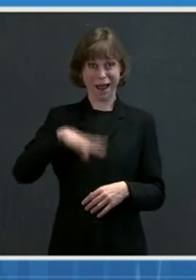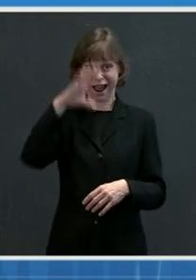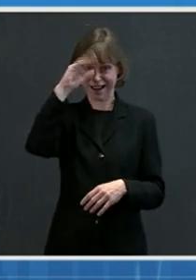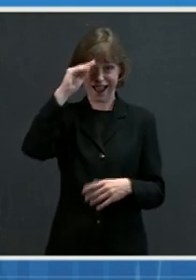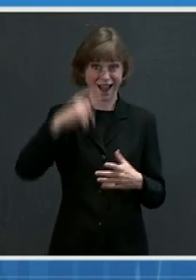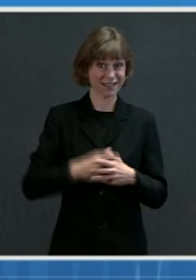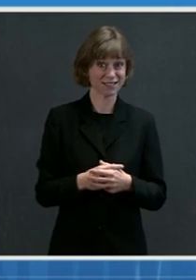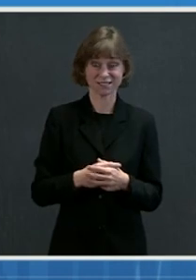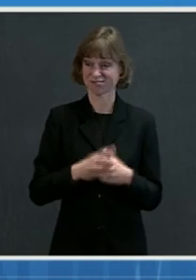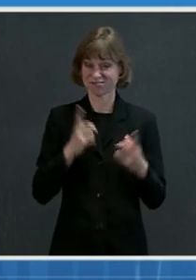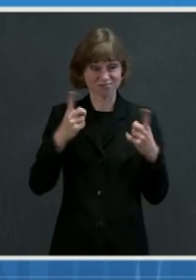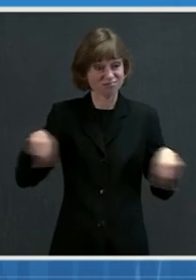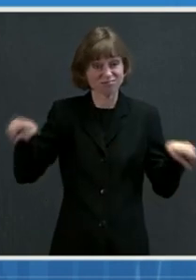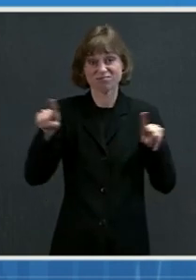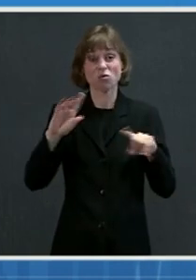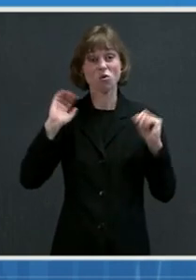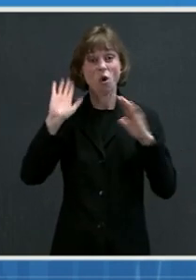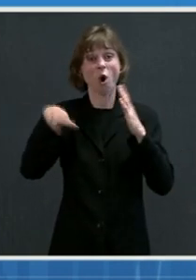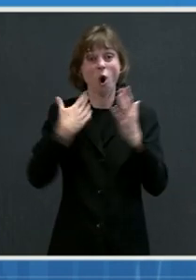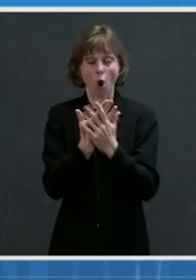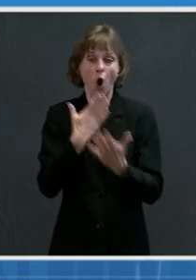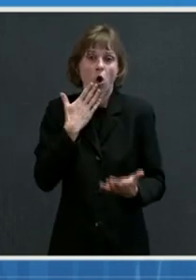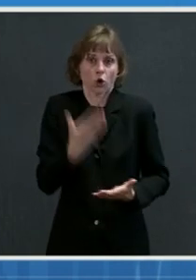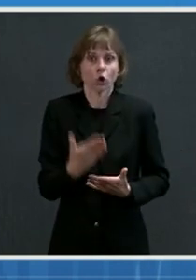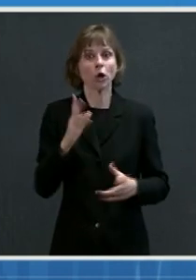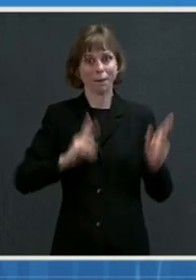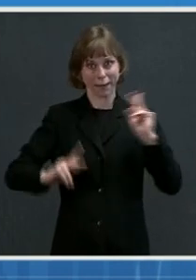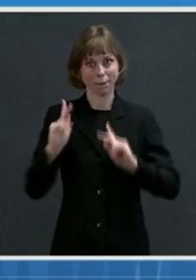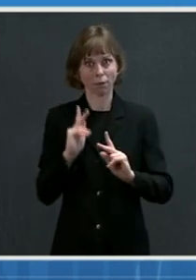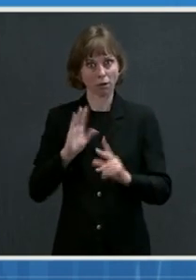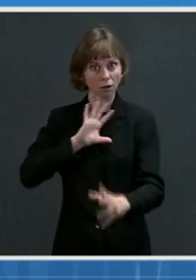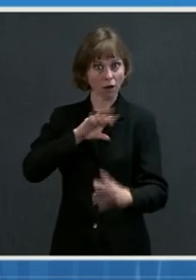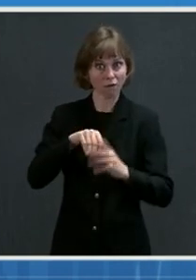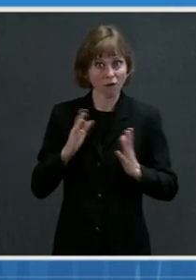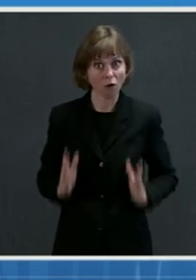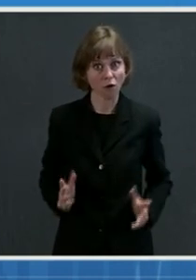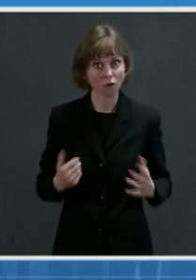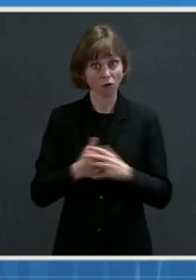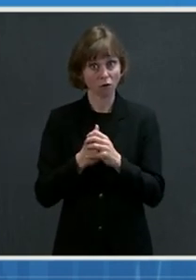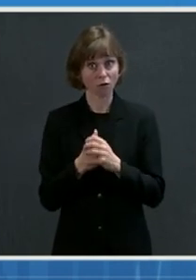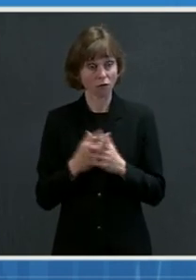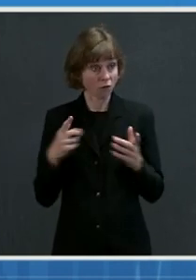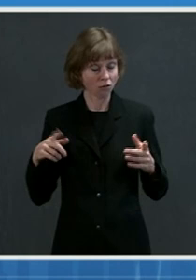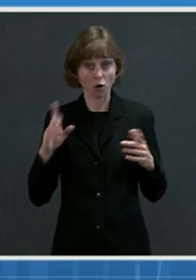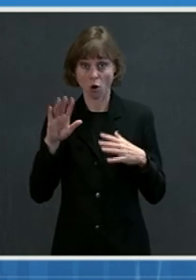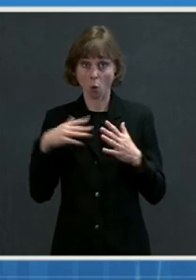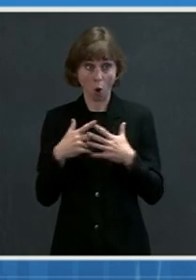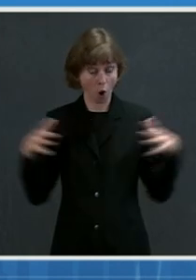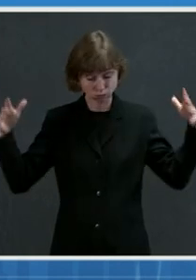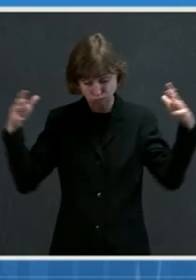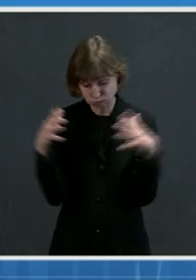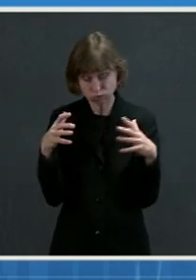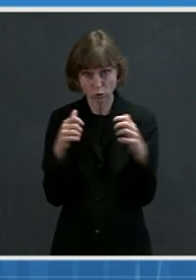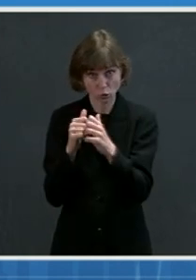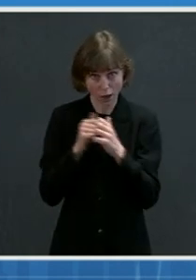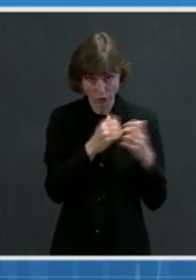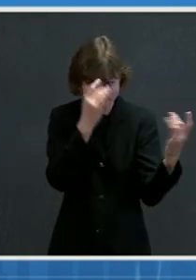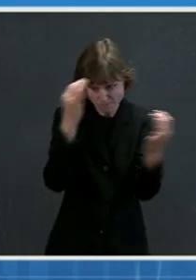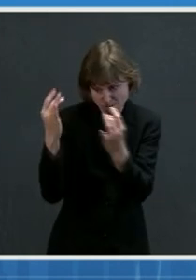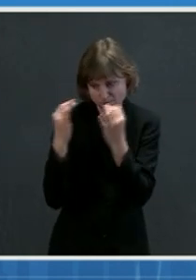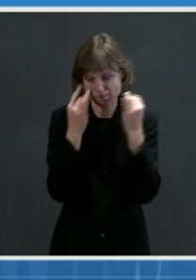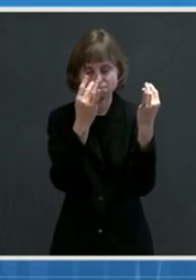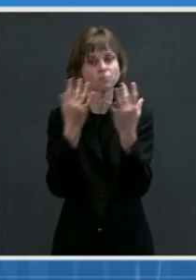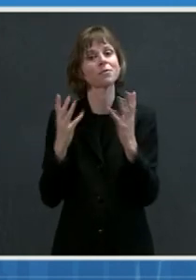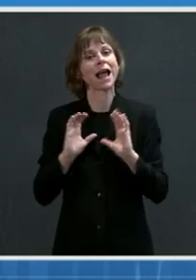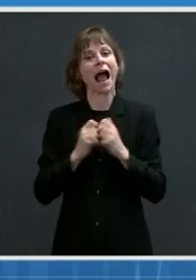actors here. Everybody got together and found ways to bring forward the timeline so we can get Americans fully